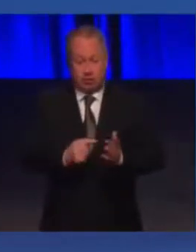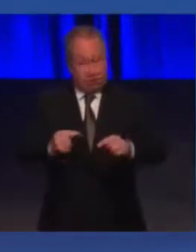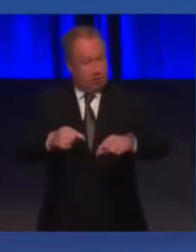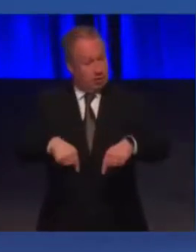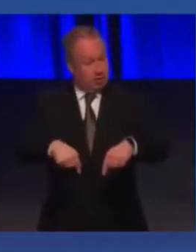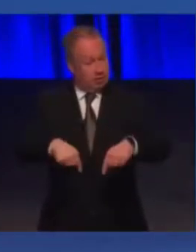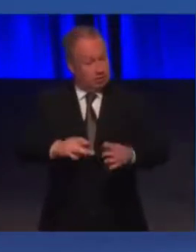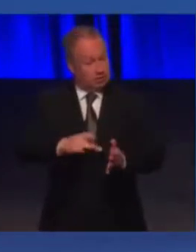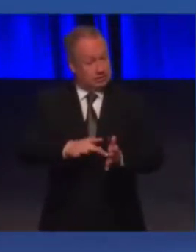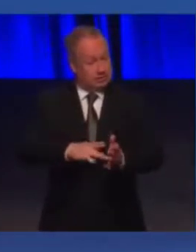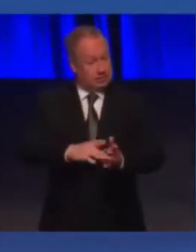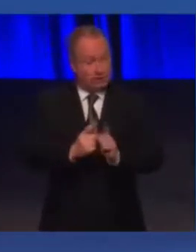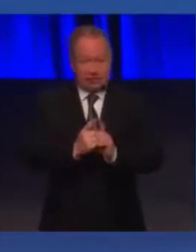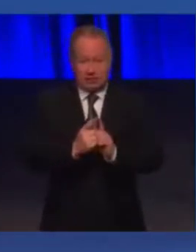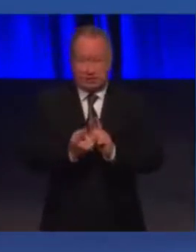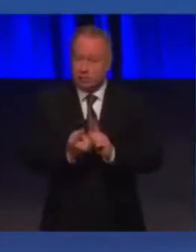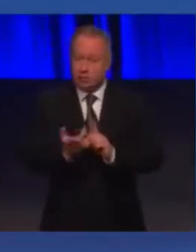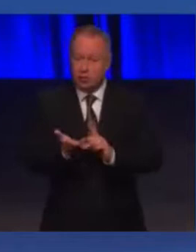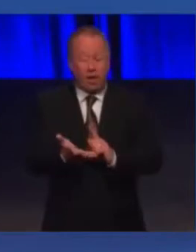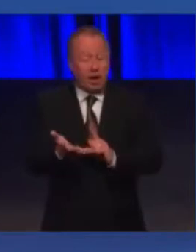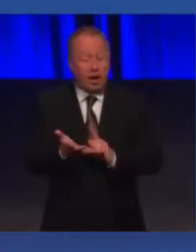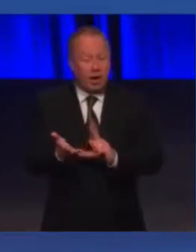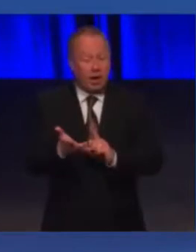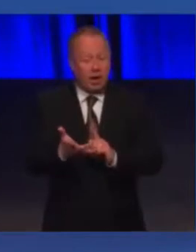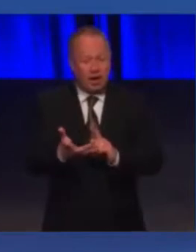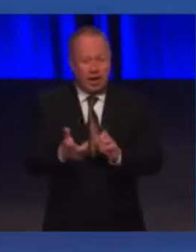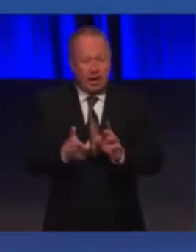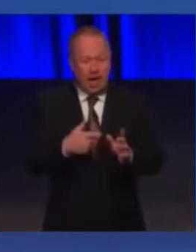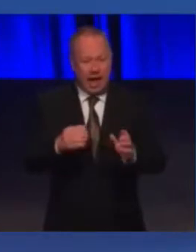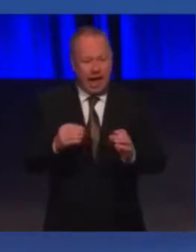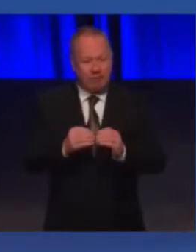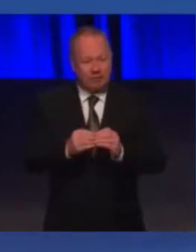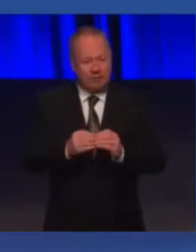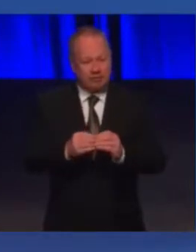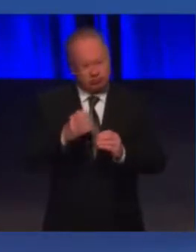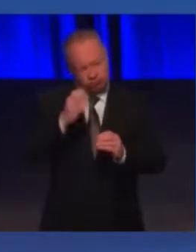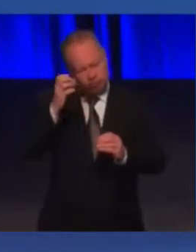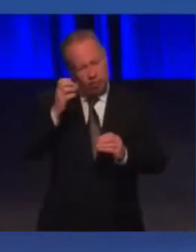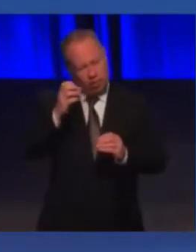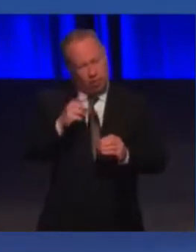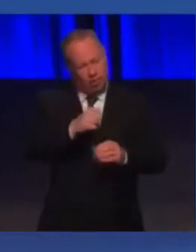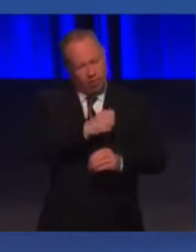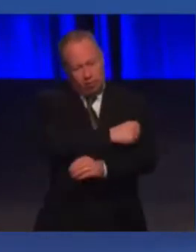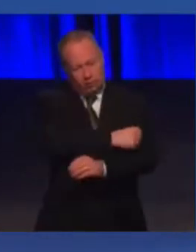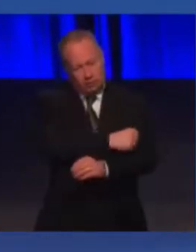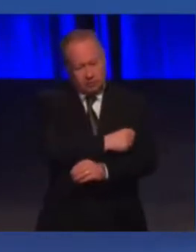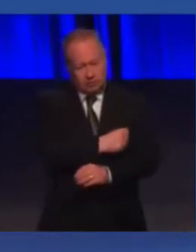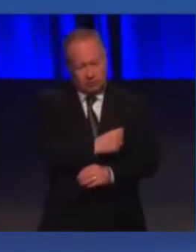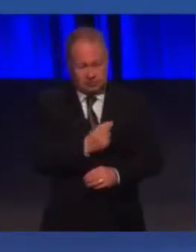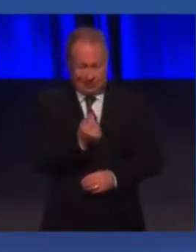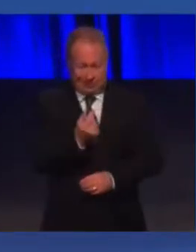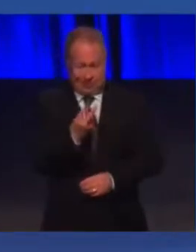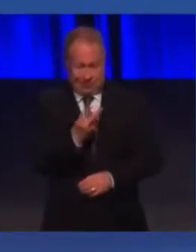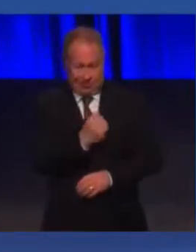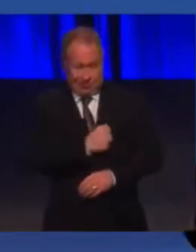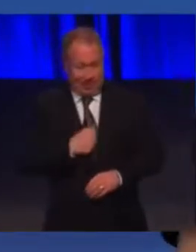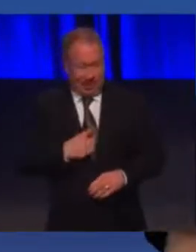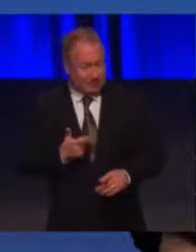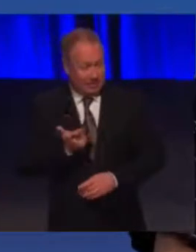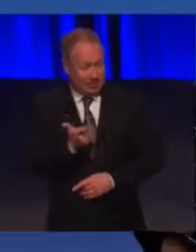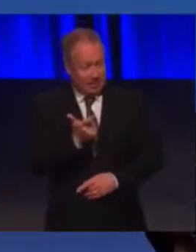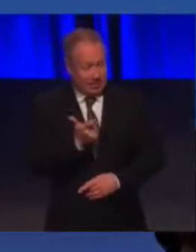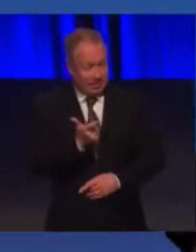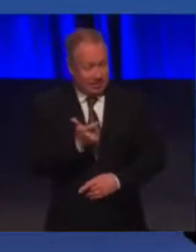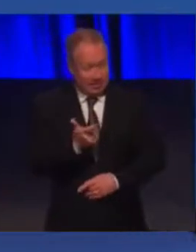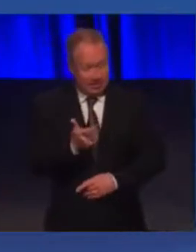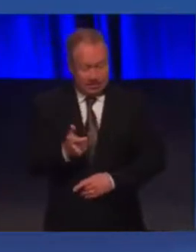The nearest one is in Aberdeen Royal Infirmary, which is about 2.8 miles away. Our son shops in Asda in Hamilton, but if he needs